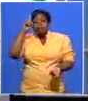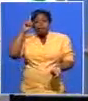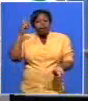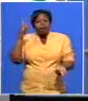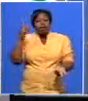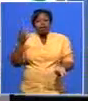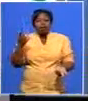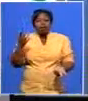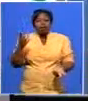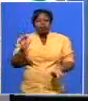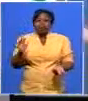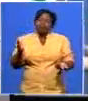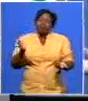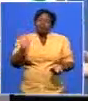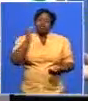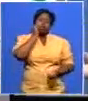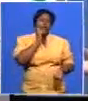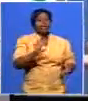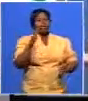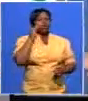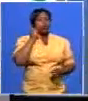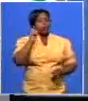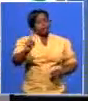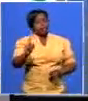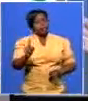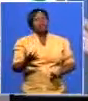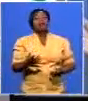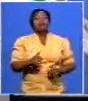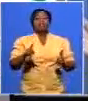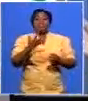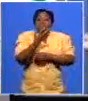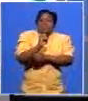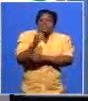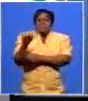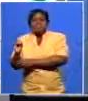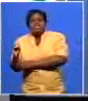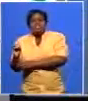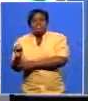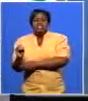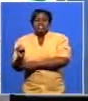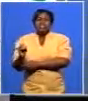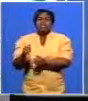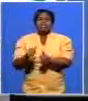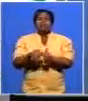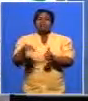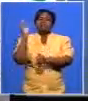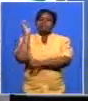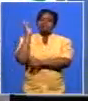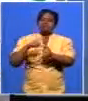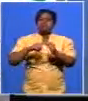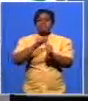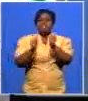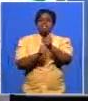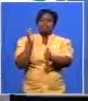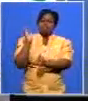they're certainly not white males thanks very much they're 50 50. the speaker the deputy speaker and